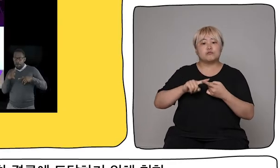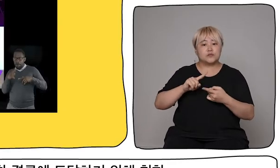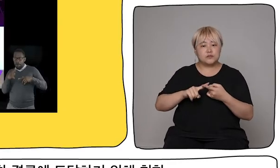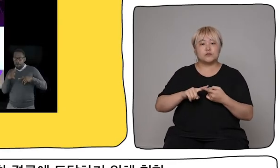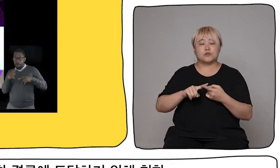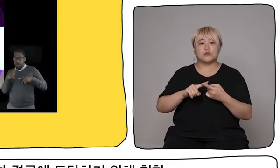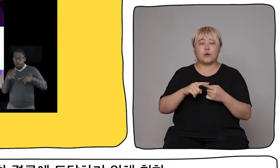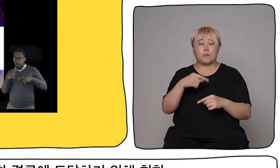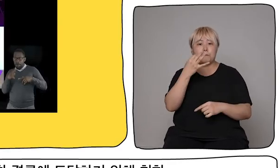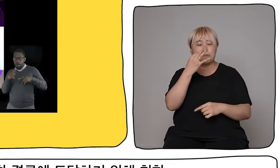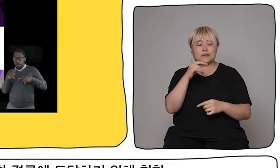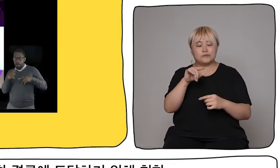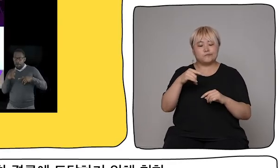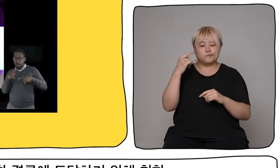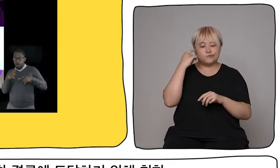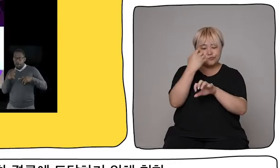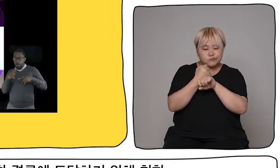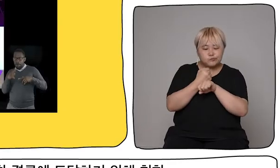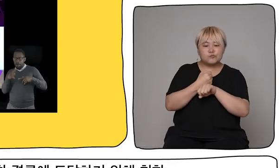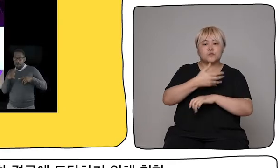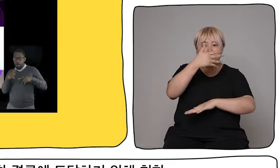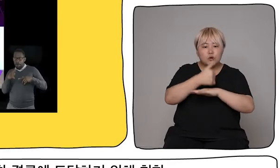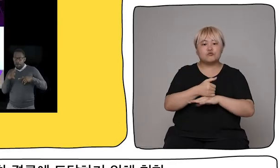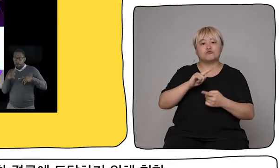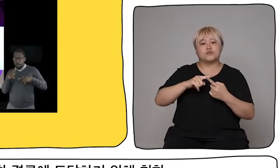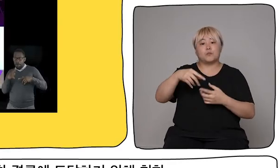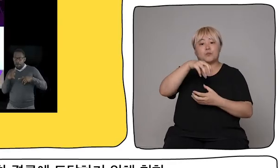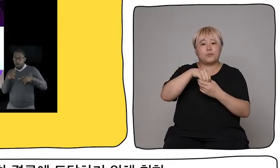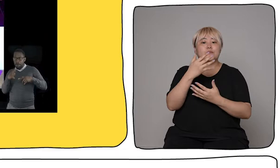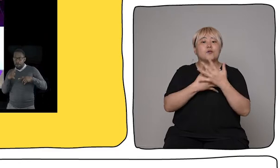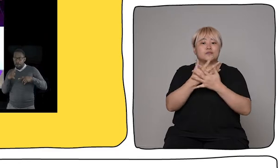conclusions, as well as showing some examples of the end results.